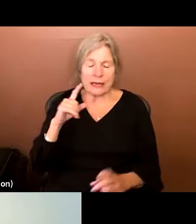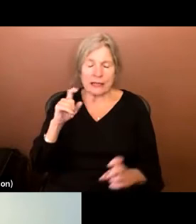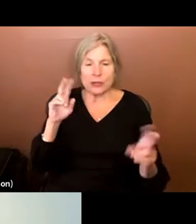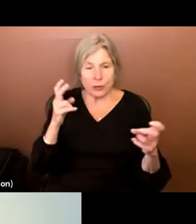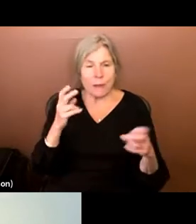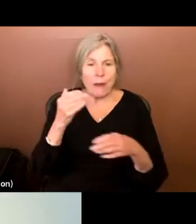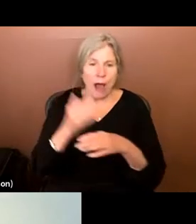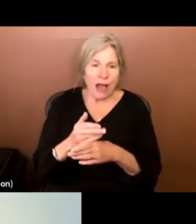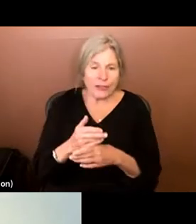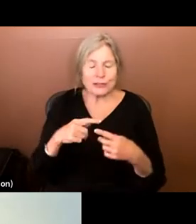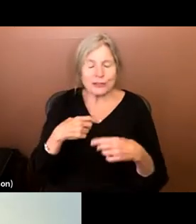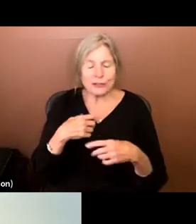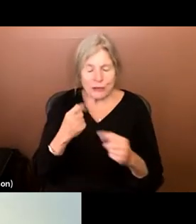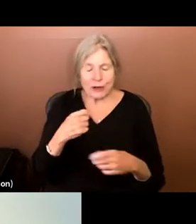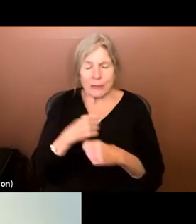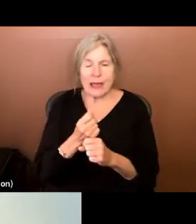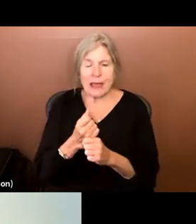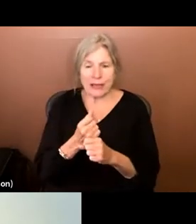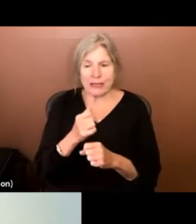such a visual medium accessible.